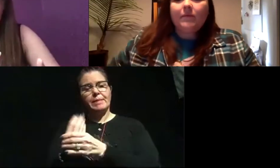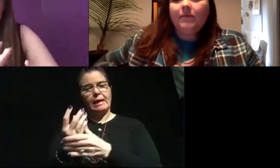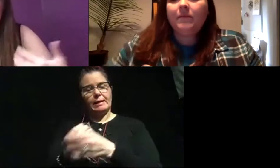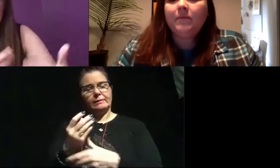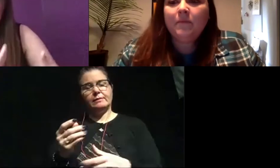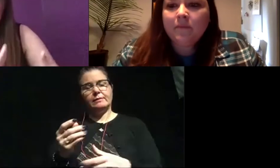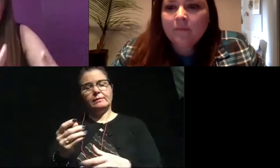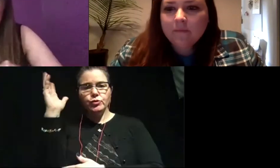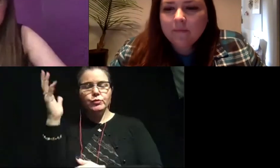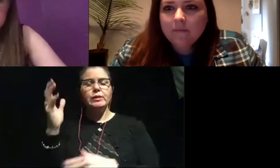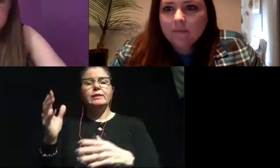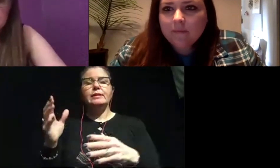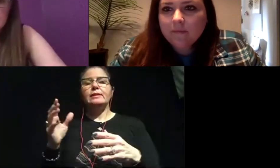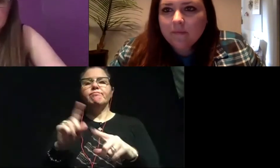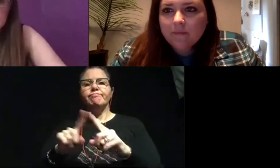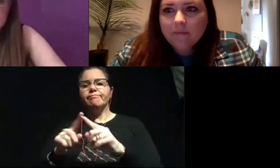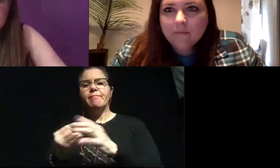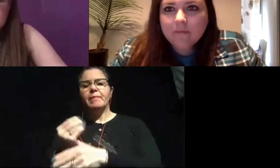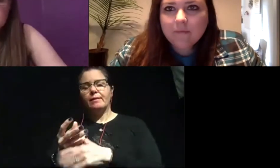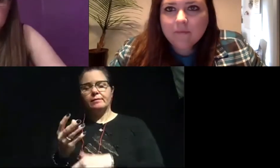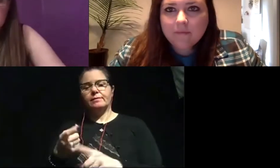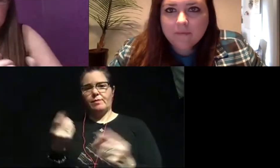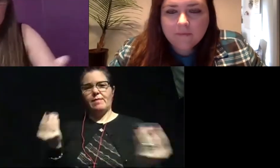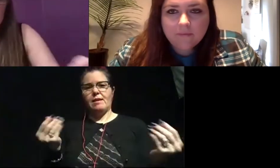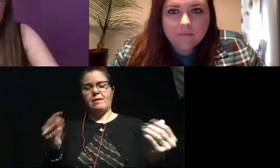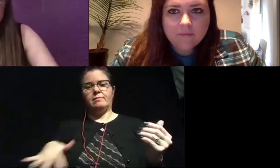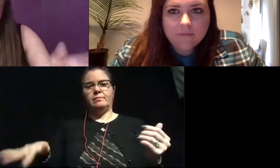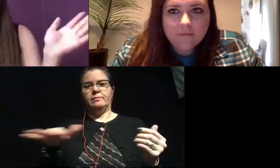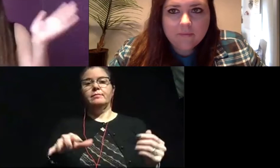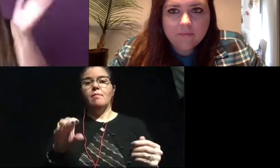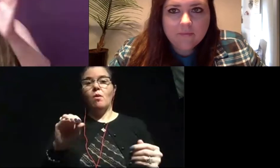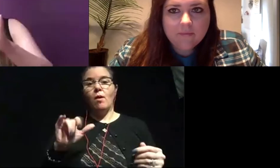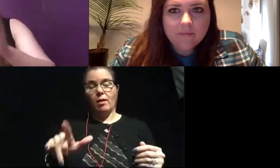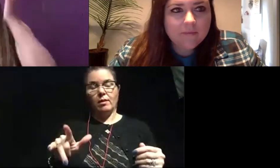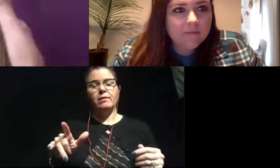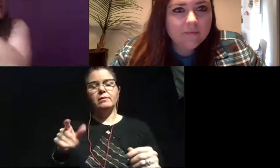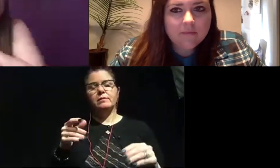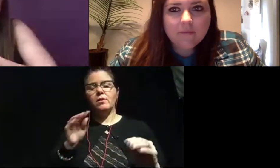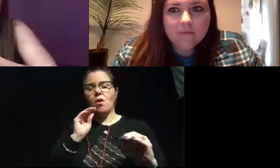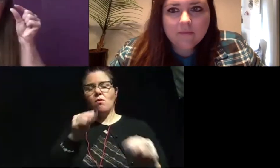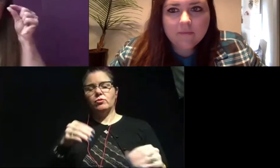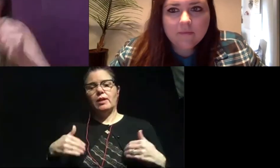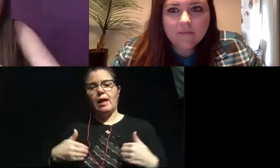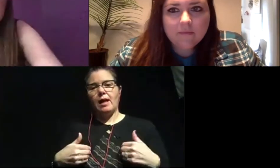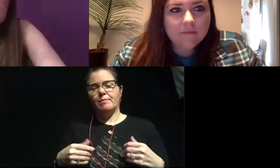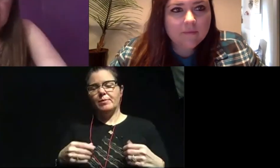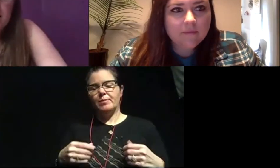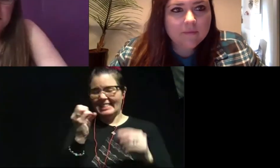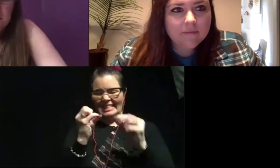coal is made up out of trees and vegetation that found lived on land. So, but things like oil, that's all going to be ocean critters that were so itty